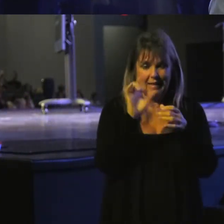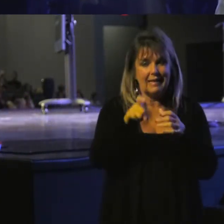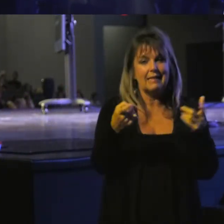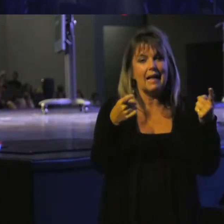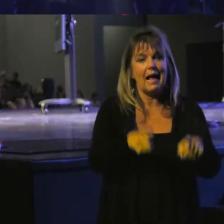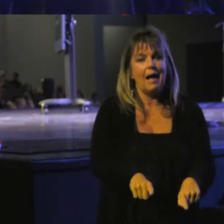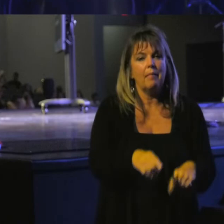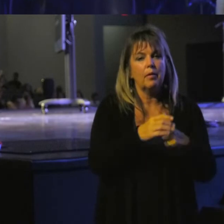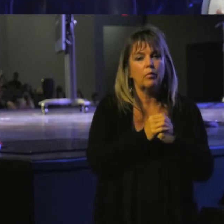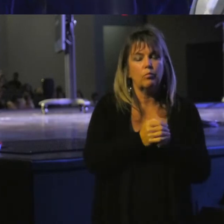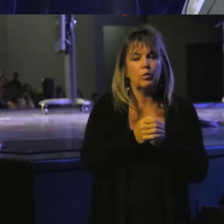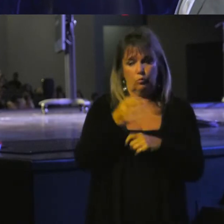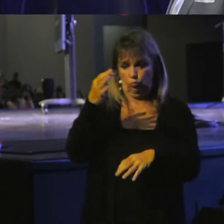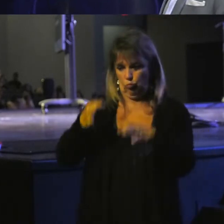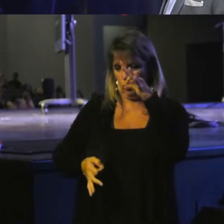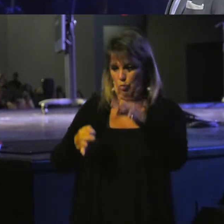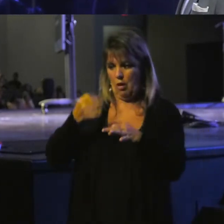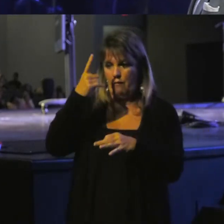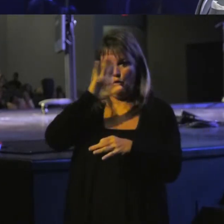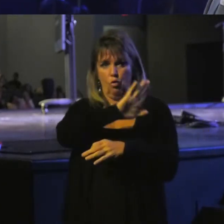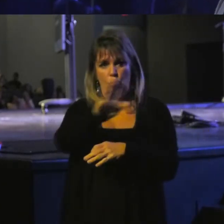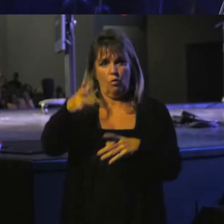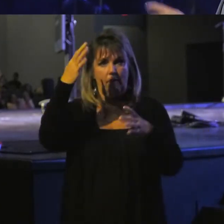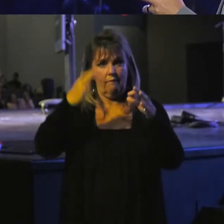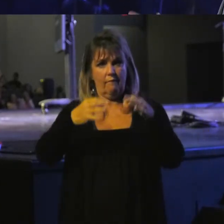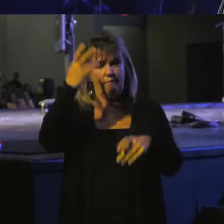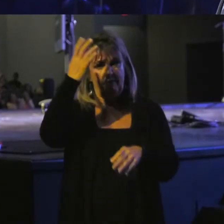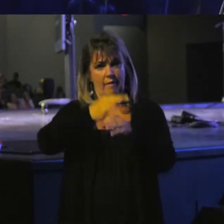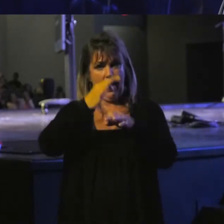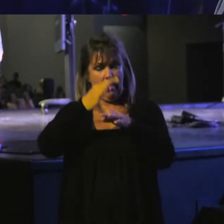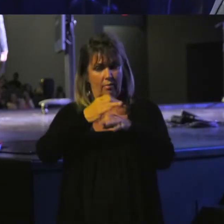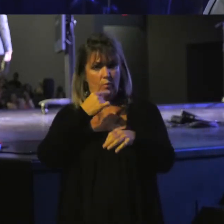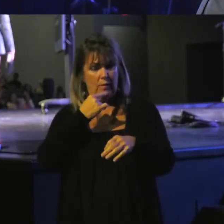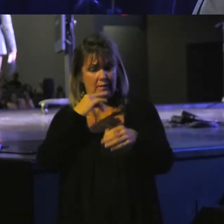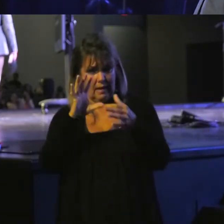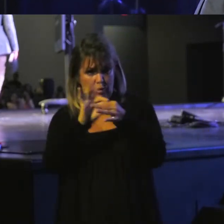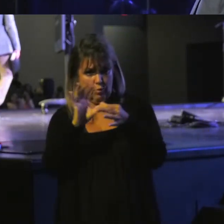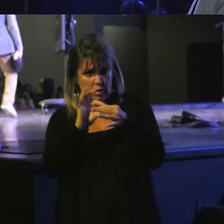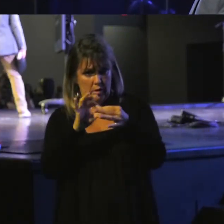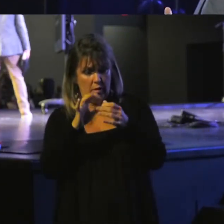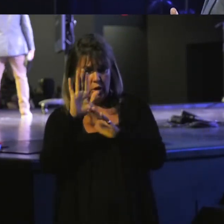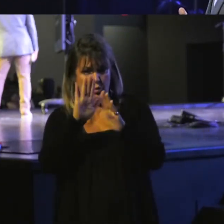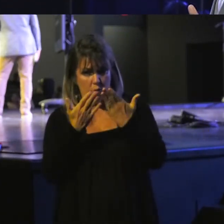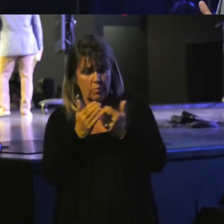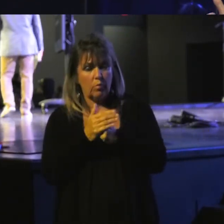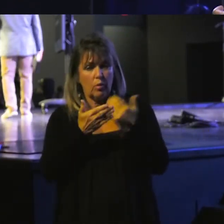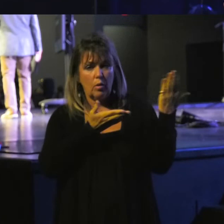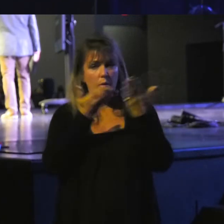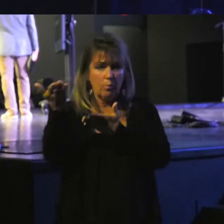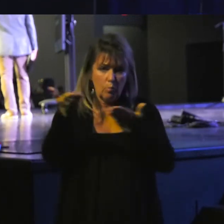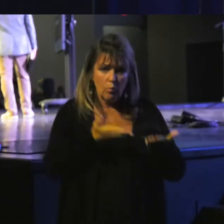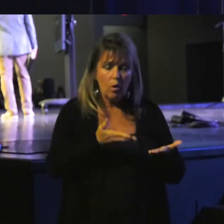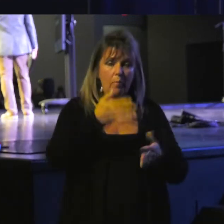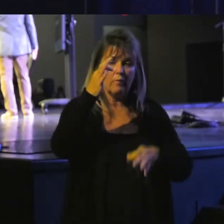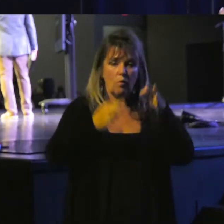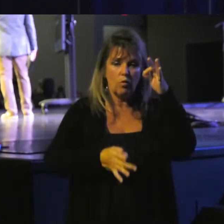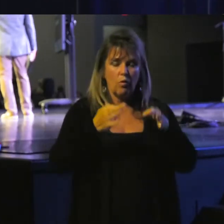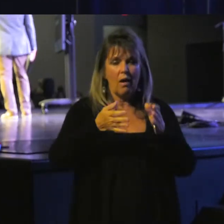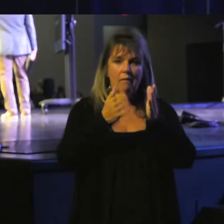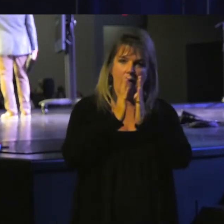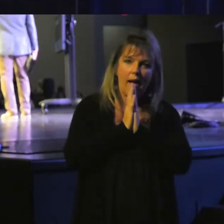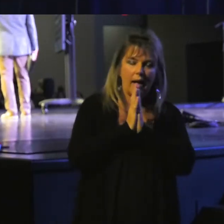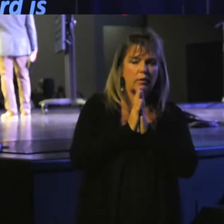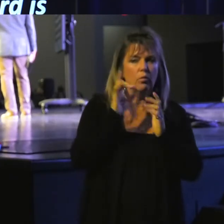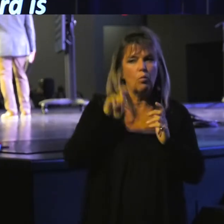happen when you get put on trial for your faith? You know what He says in the scriptures about when you're brought before trial and you're asking,